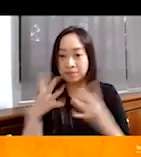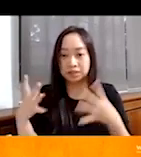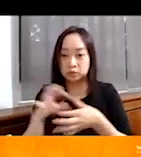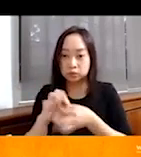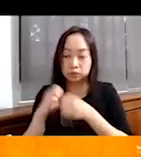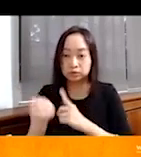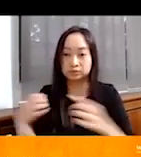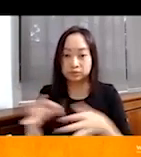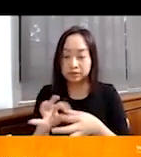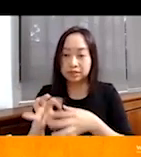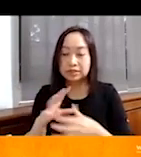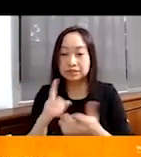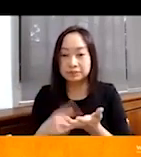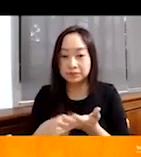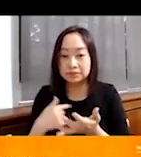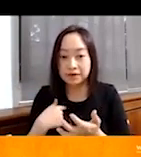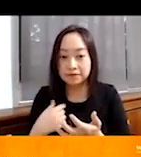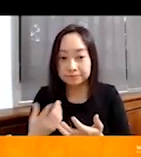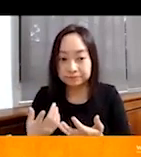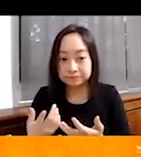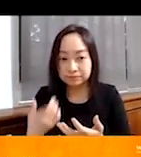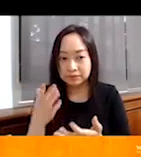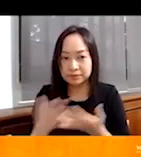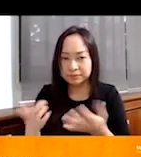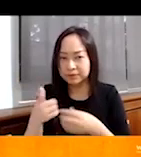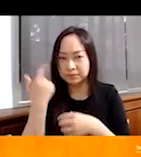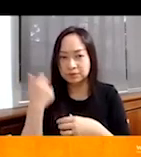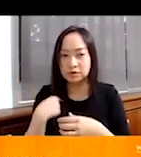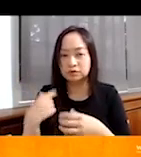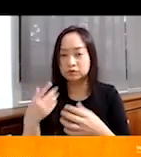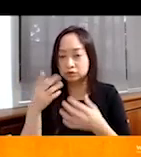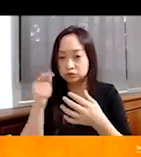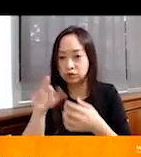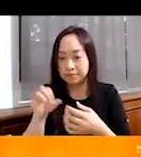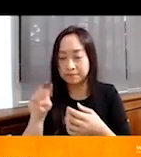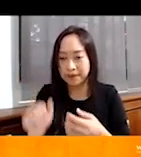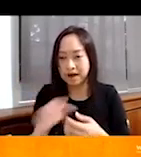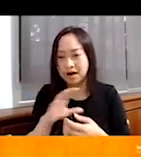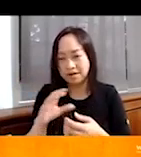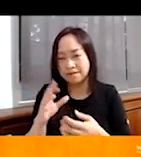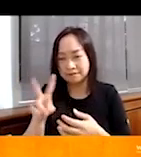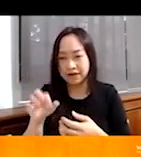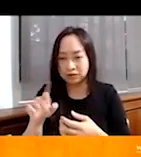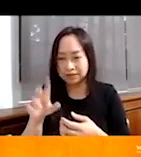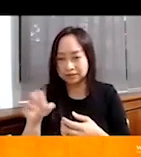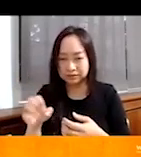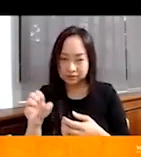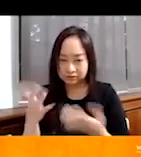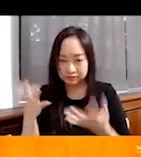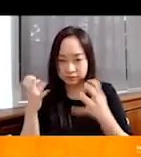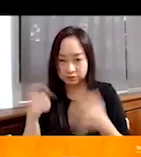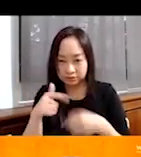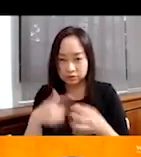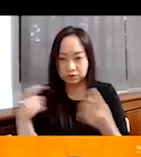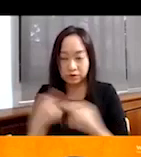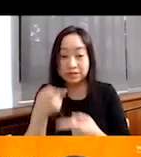also some radicalization as a result of the trauma, the violence, and the ongoing conflict. So, this photo here is actually